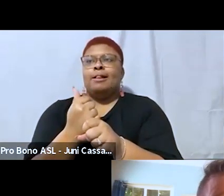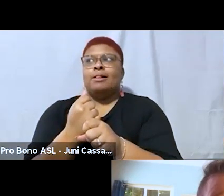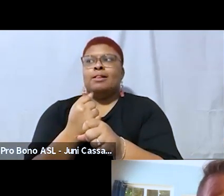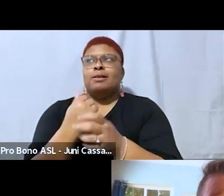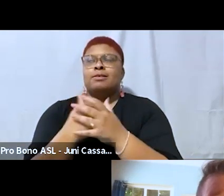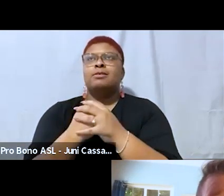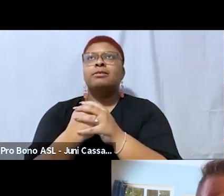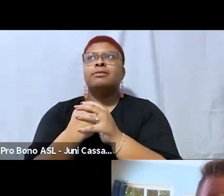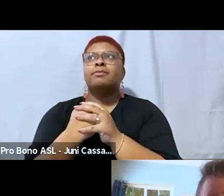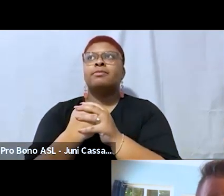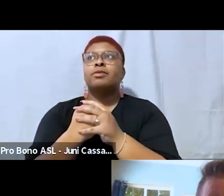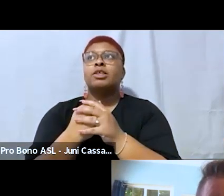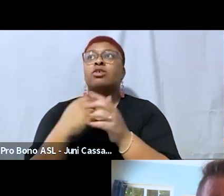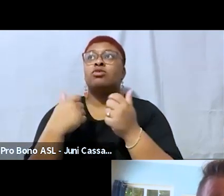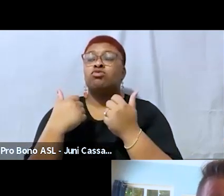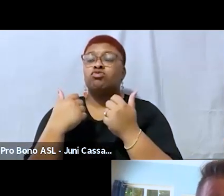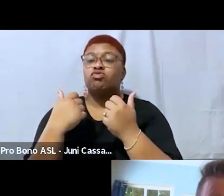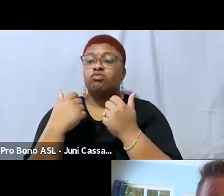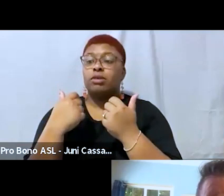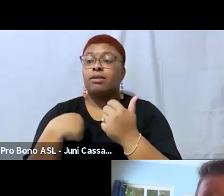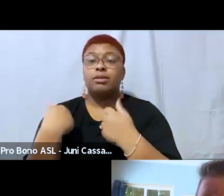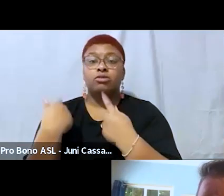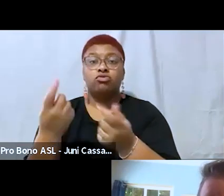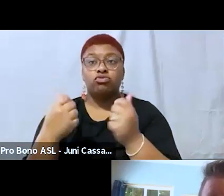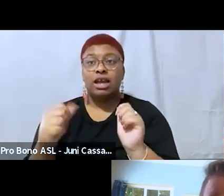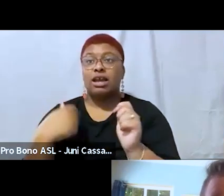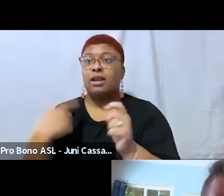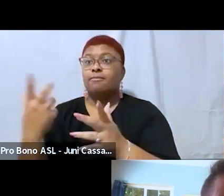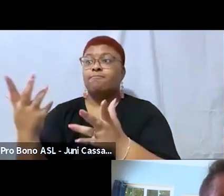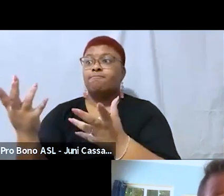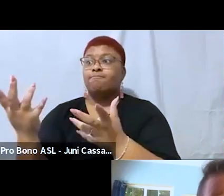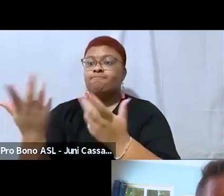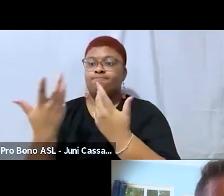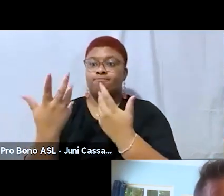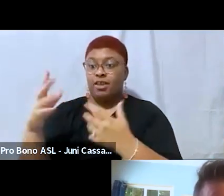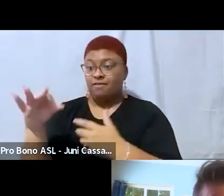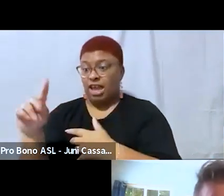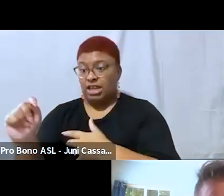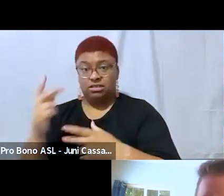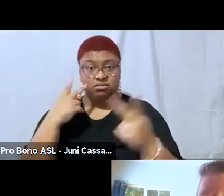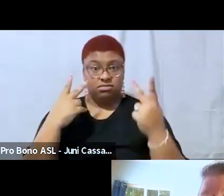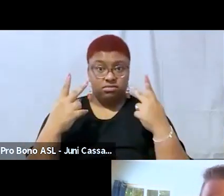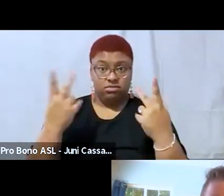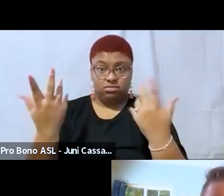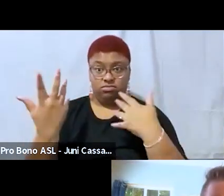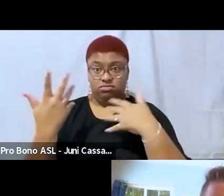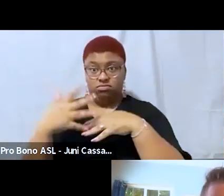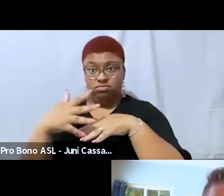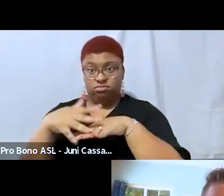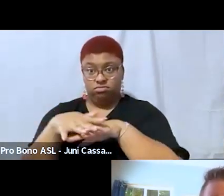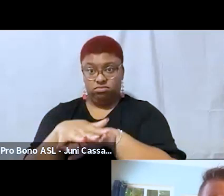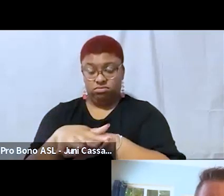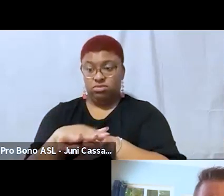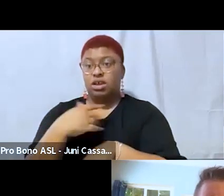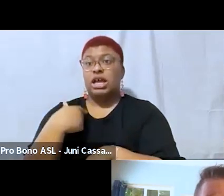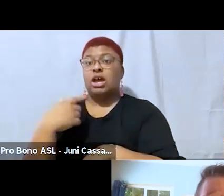integrate fatness and disability together in our thoughts or at the very least to get fat